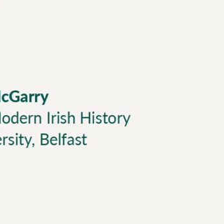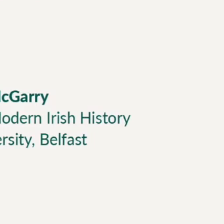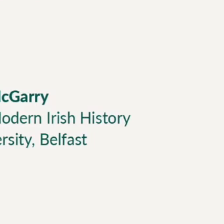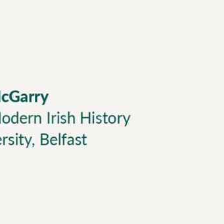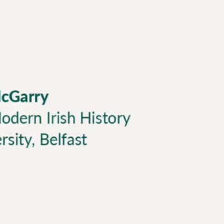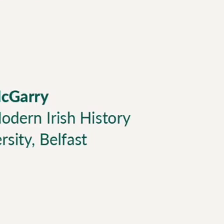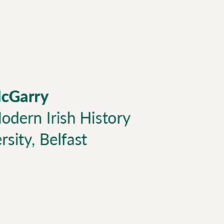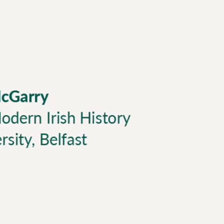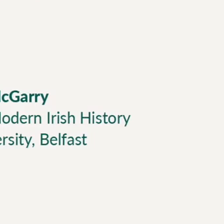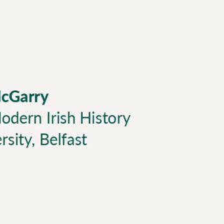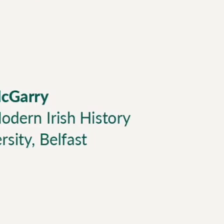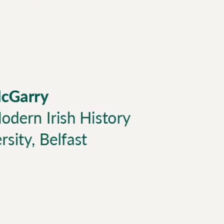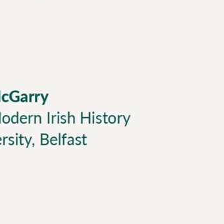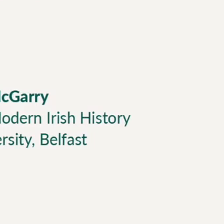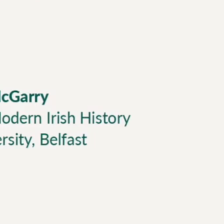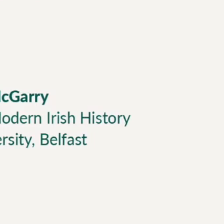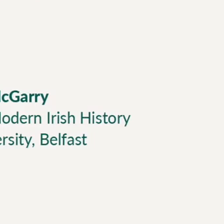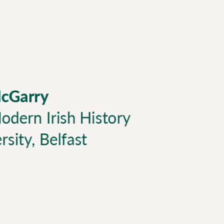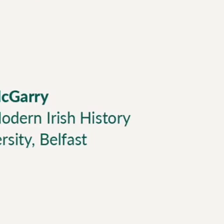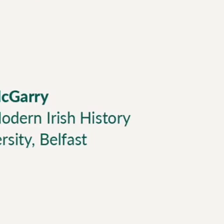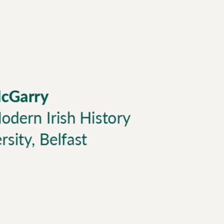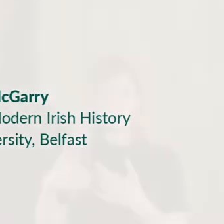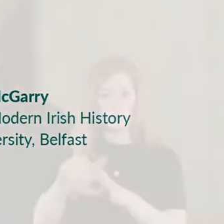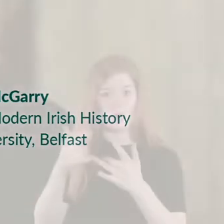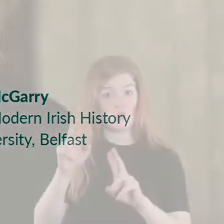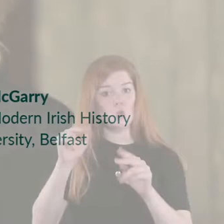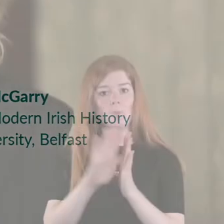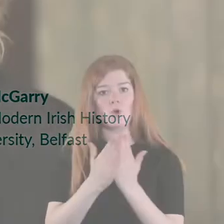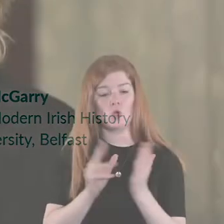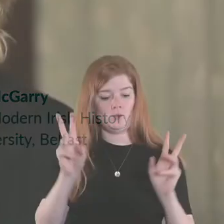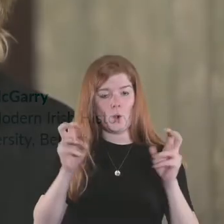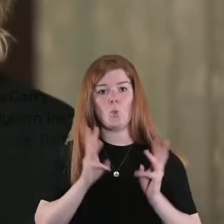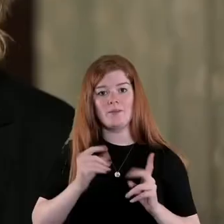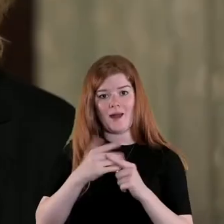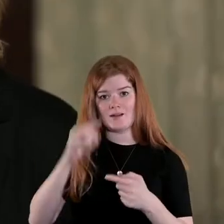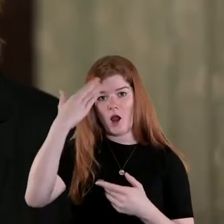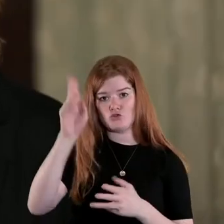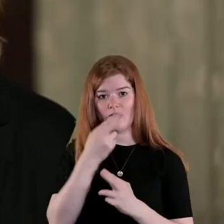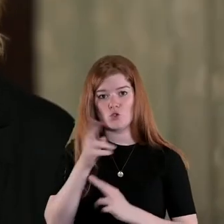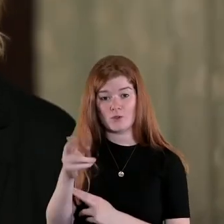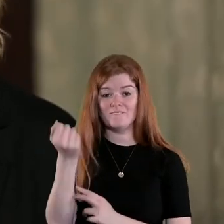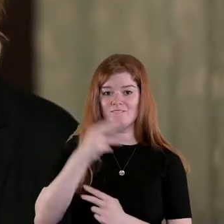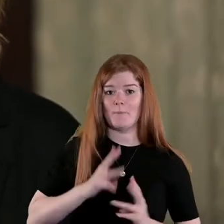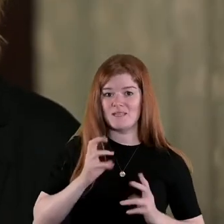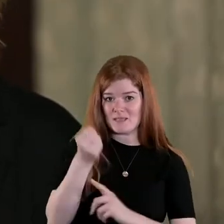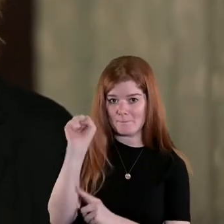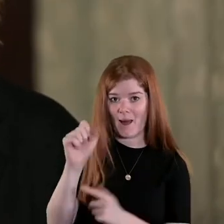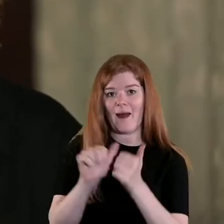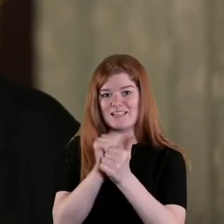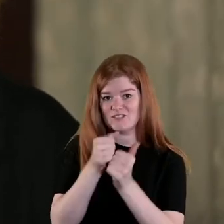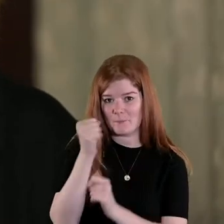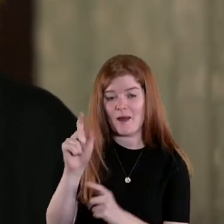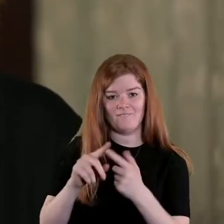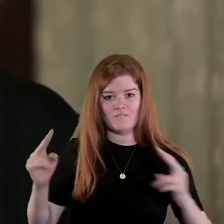on women and the Irish Revolution and the outputs included the new book Women and the Irish Revolution Feminism Activism and